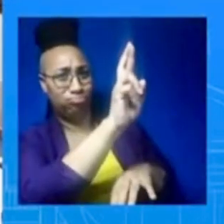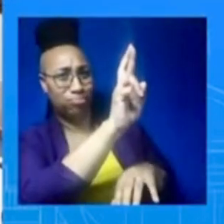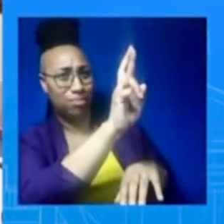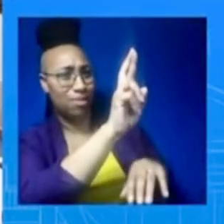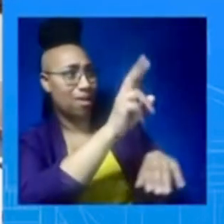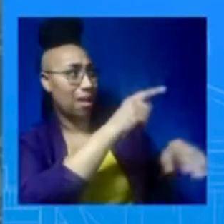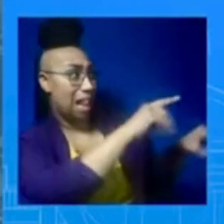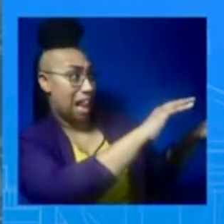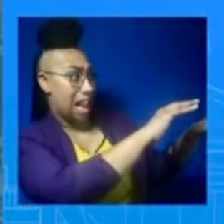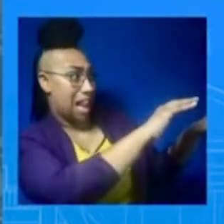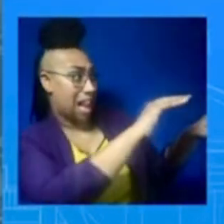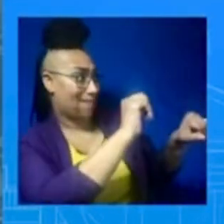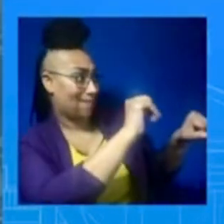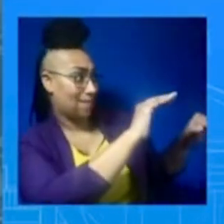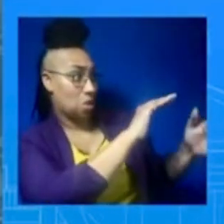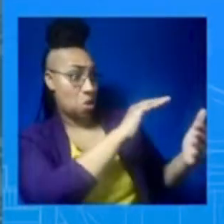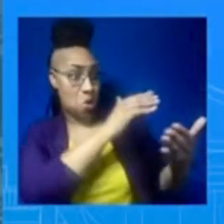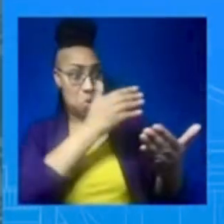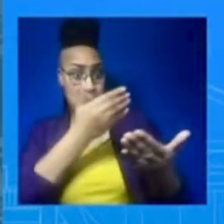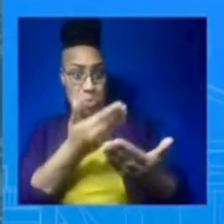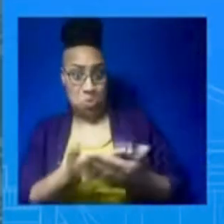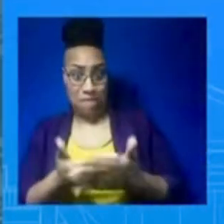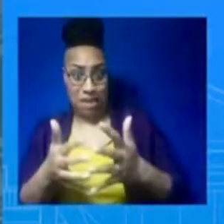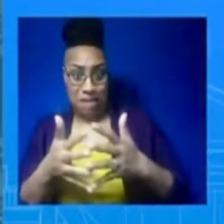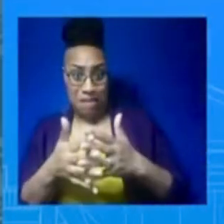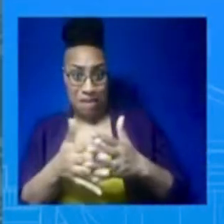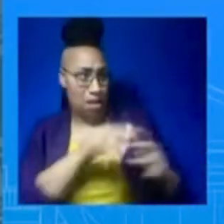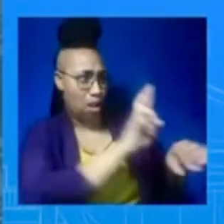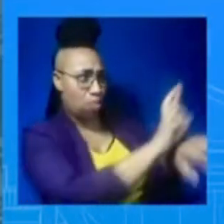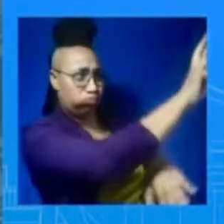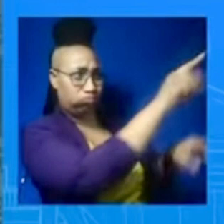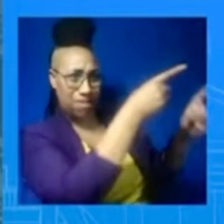land and particularly a threat? Without speaking to the erasity of this reporting,